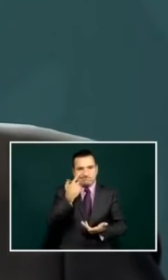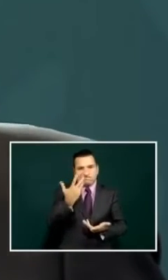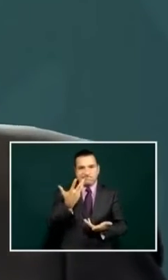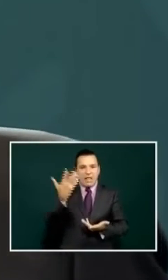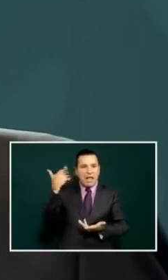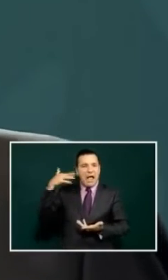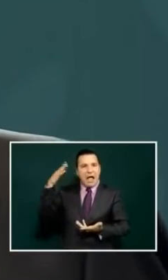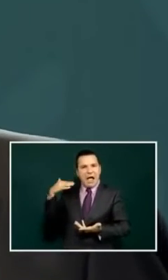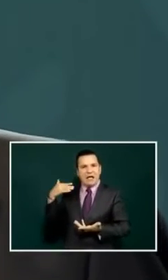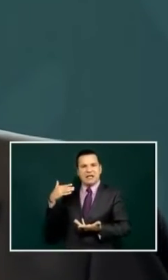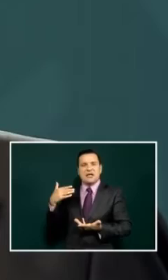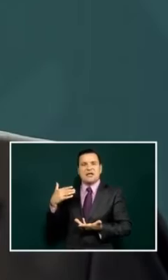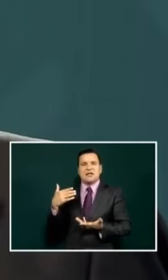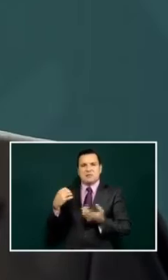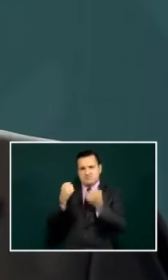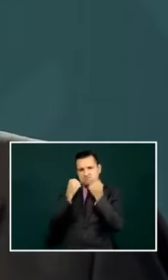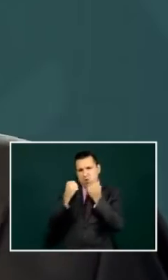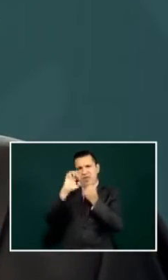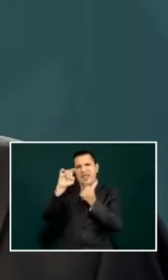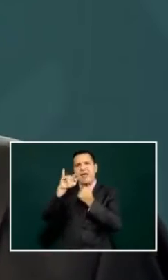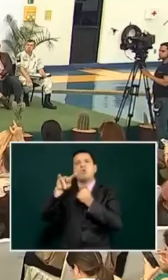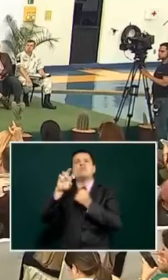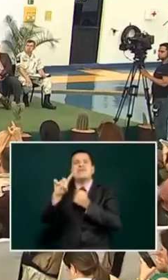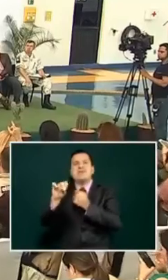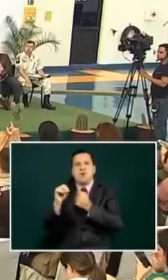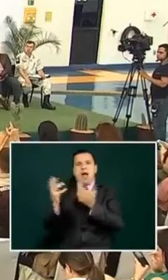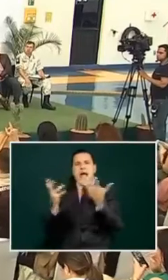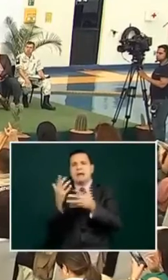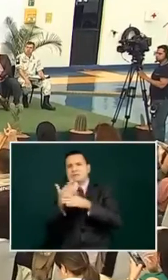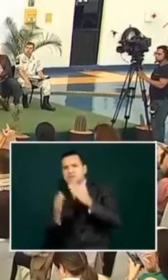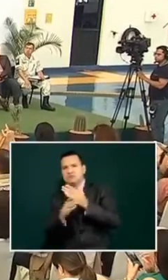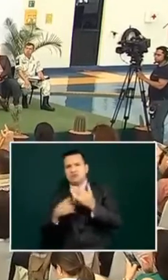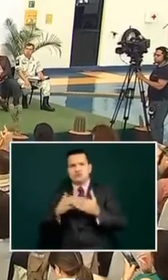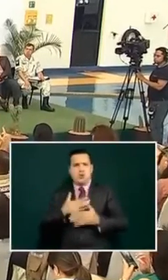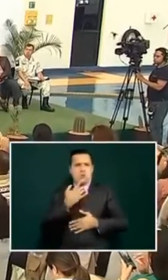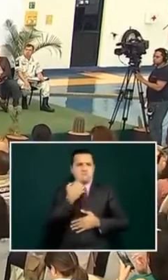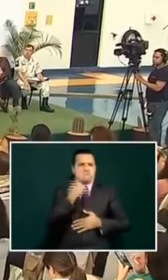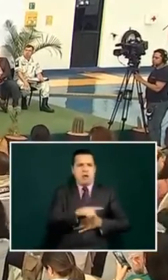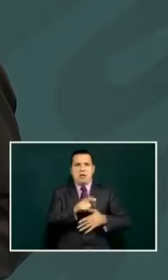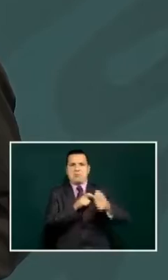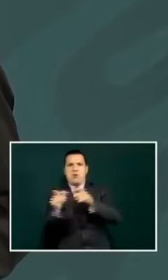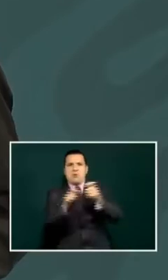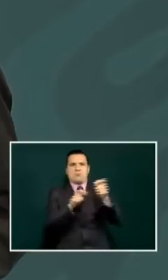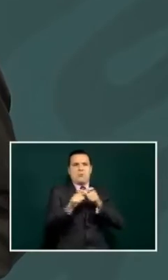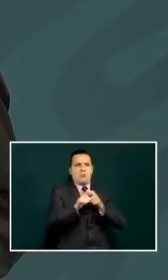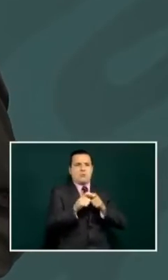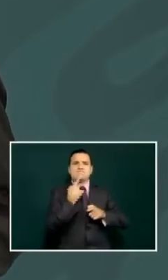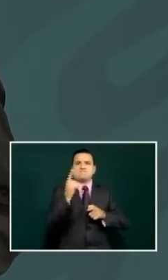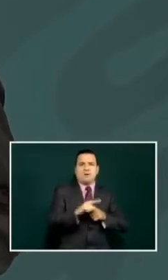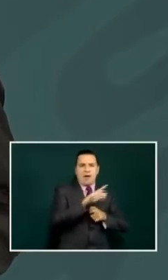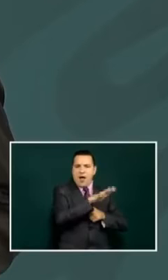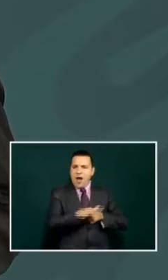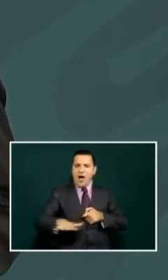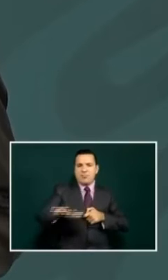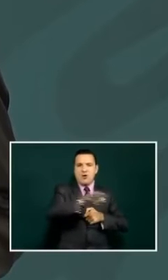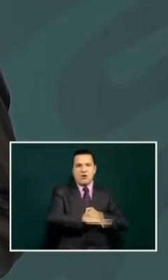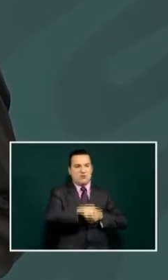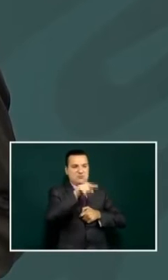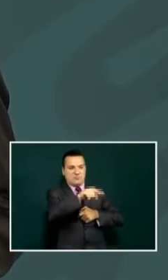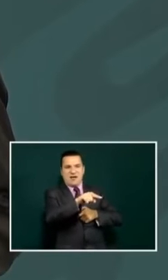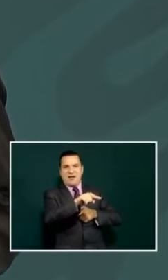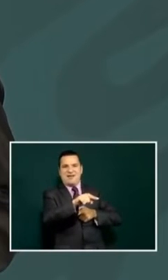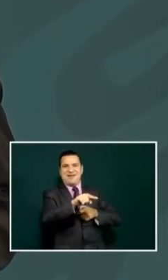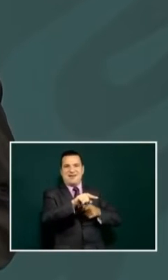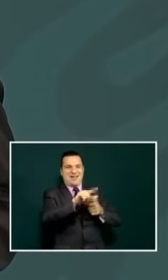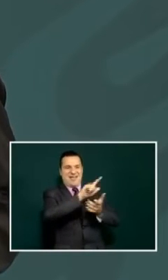power is not going to be the power of powers like it used to be that they used to they